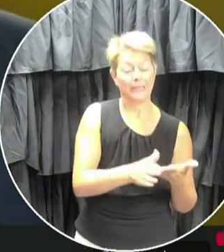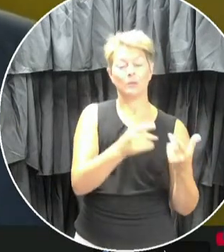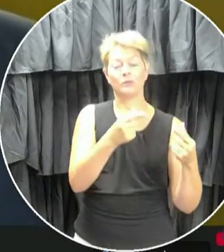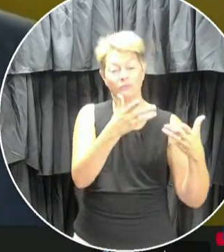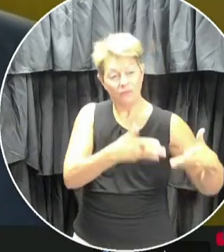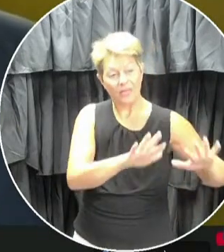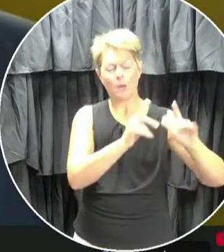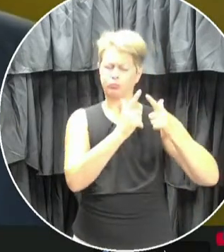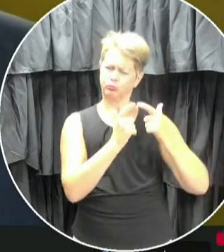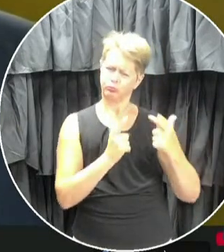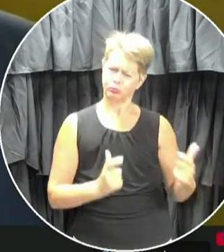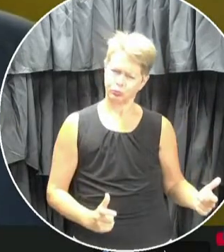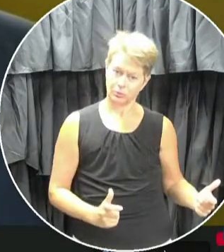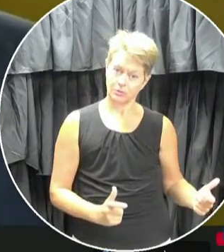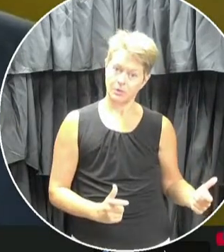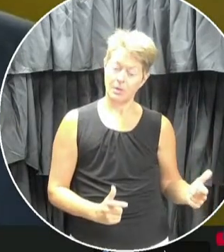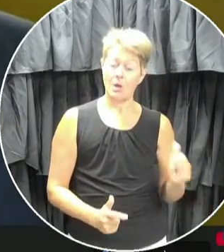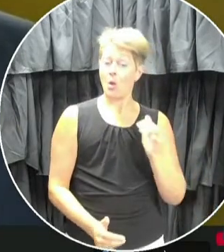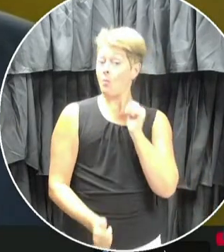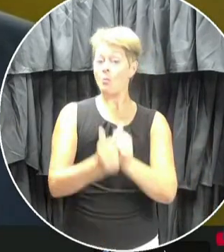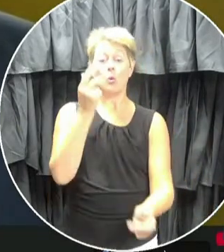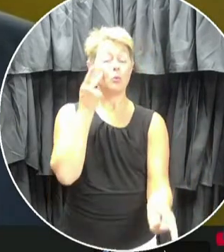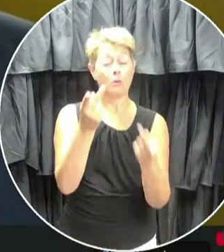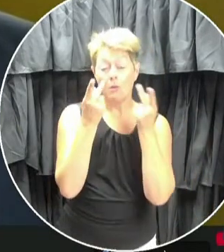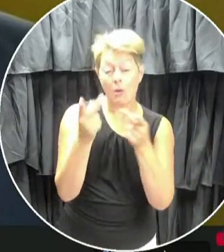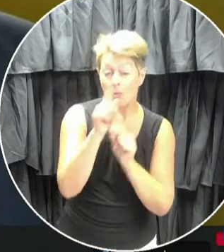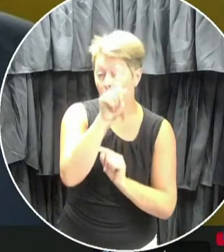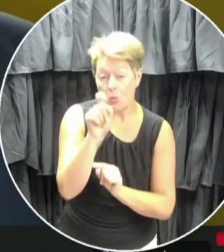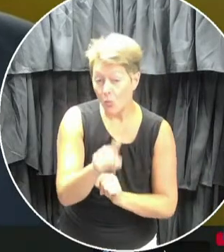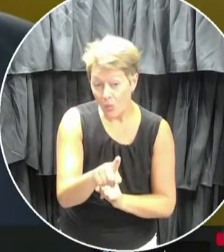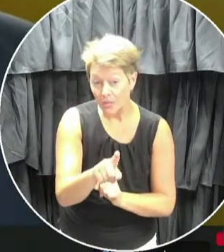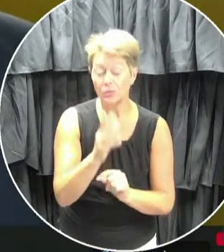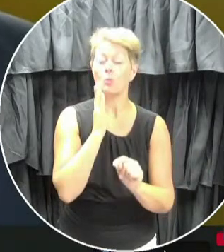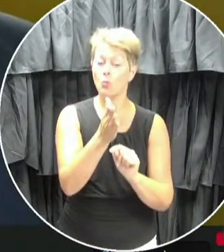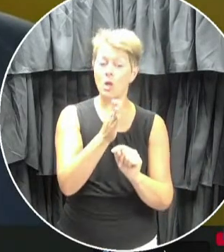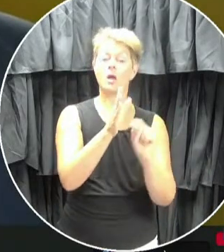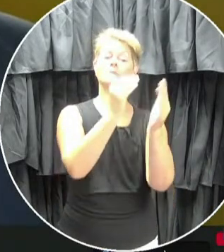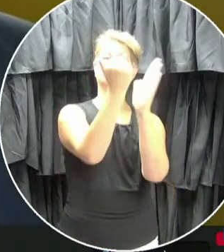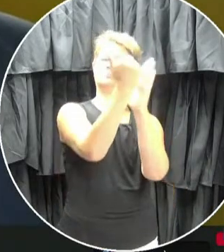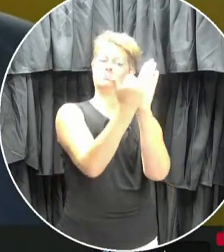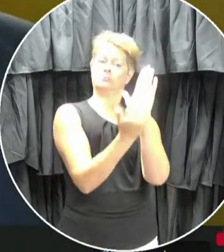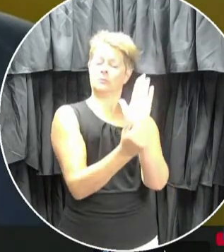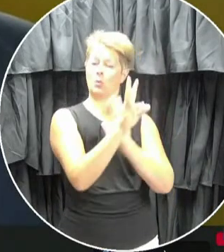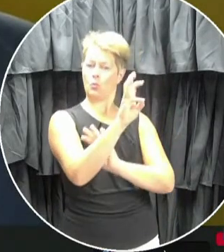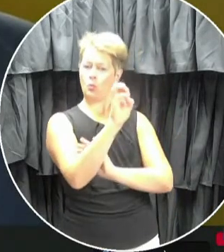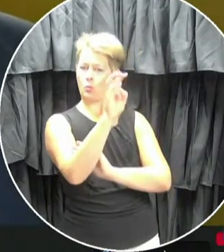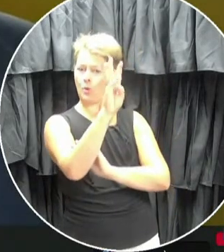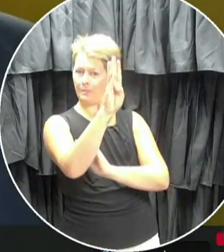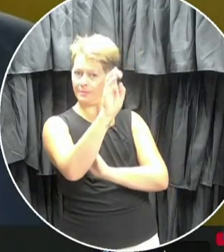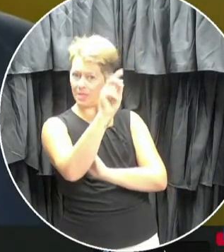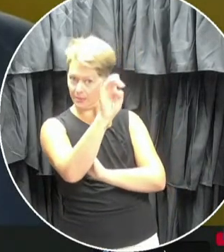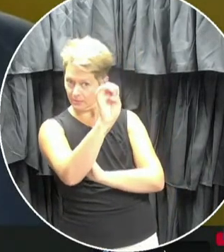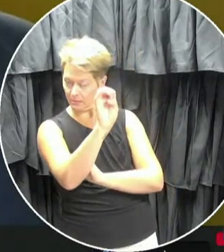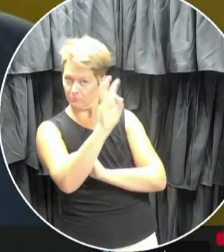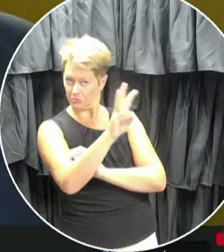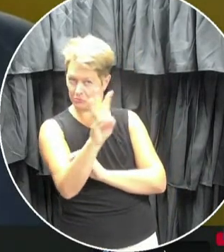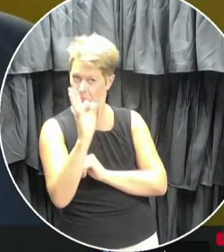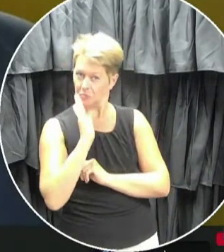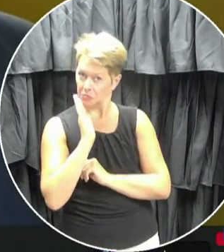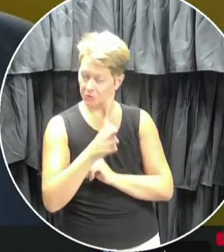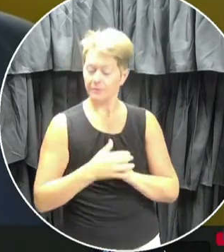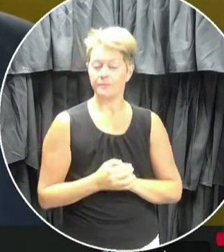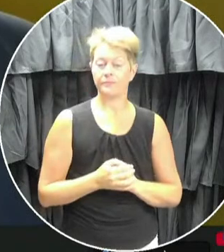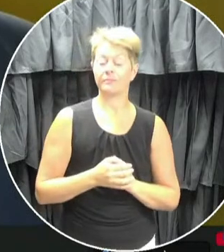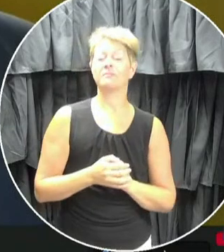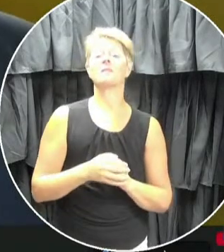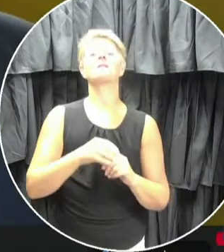Again, we have captured most common questions and a frequently asked questions section on our website, and we have answered them with the information